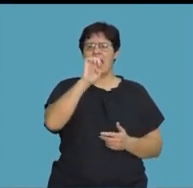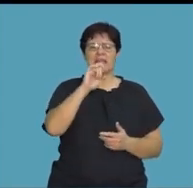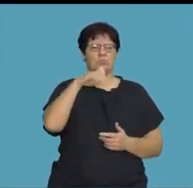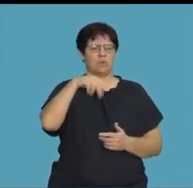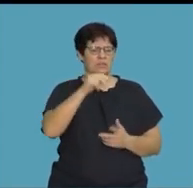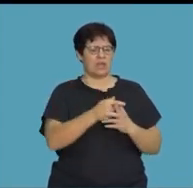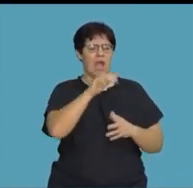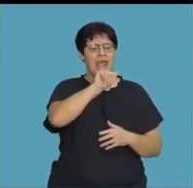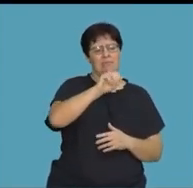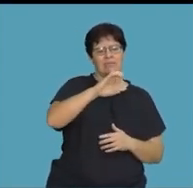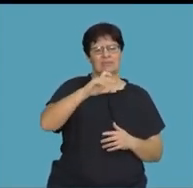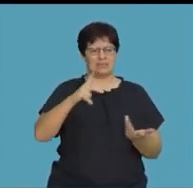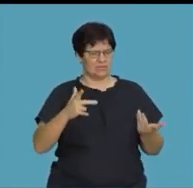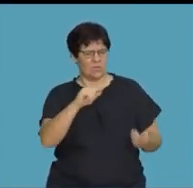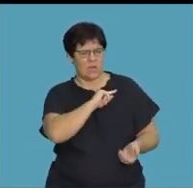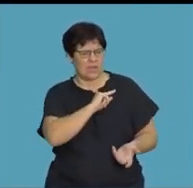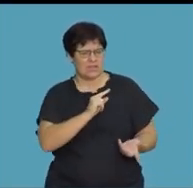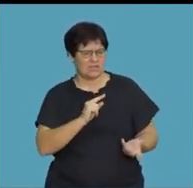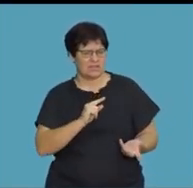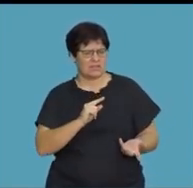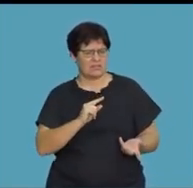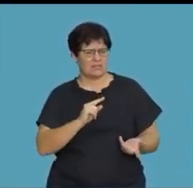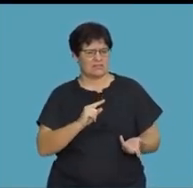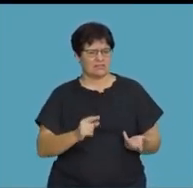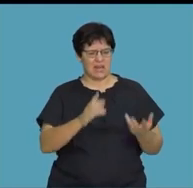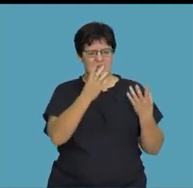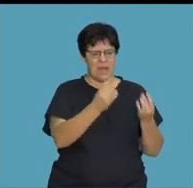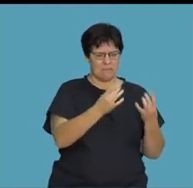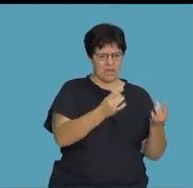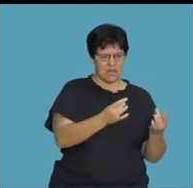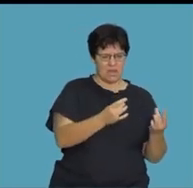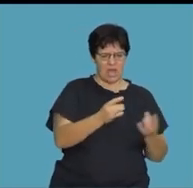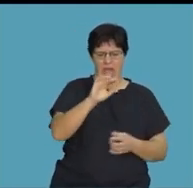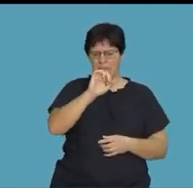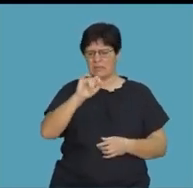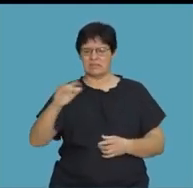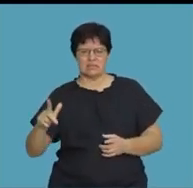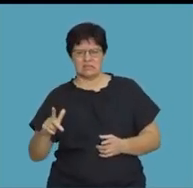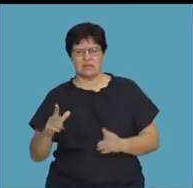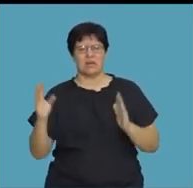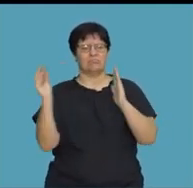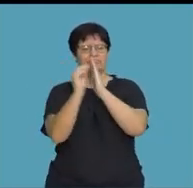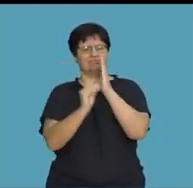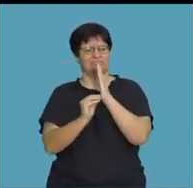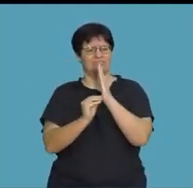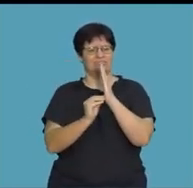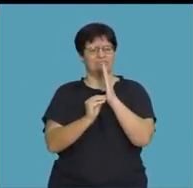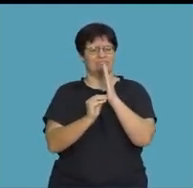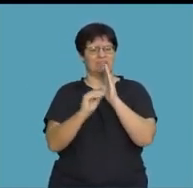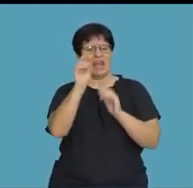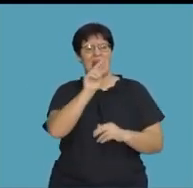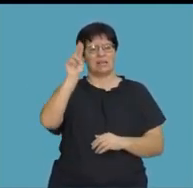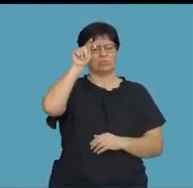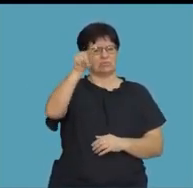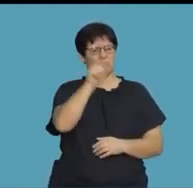Exactly what are we trying to achieve when we take numbers and algebraic expressions and write them as exponents? But